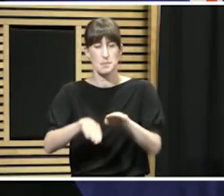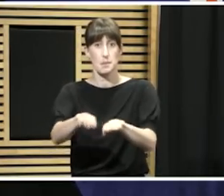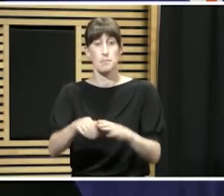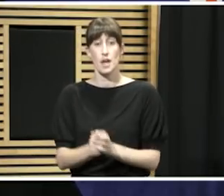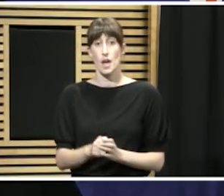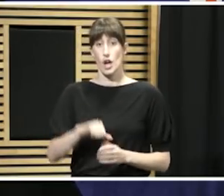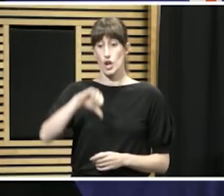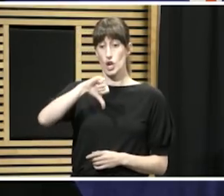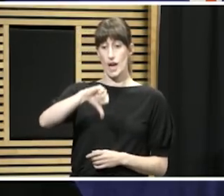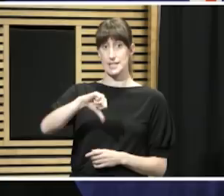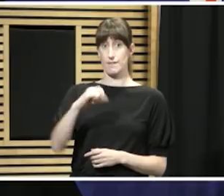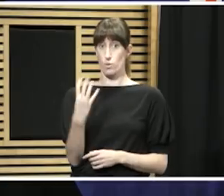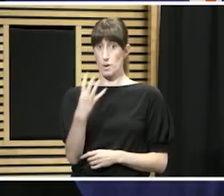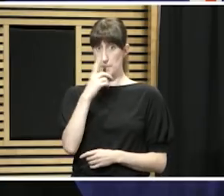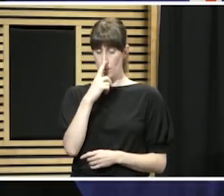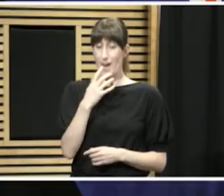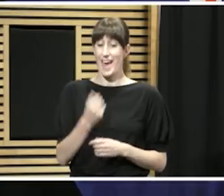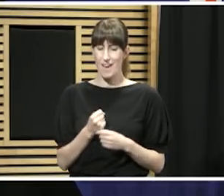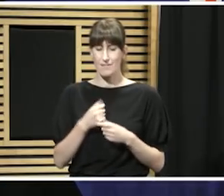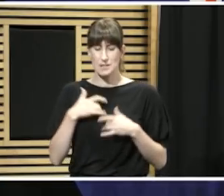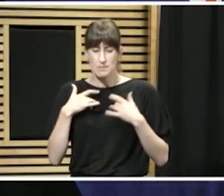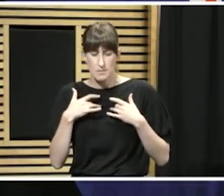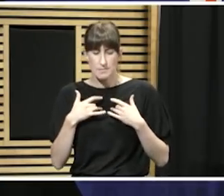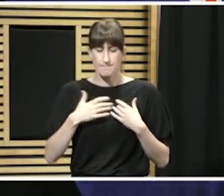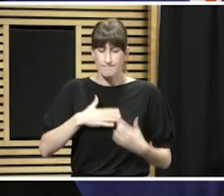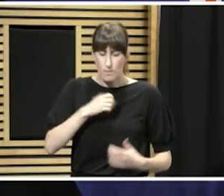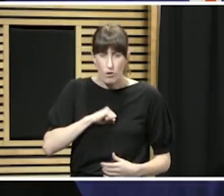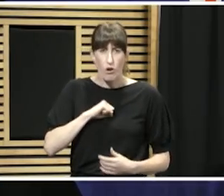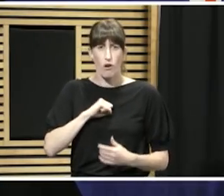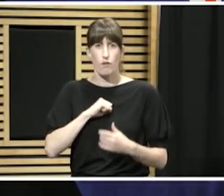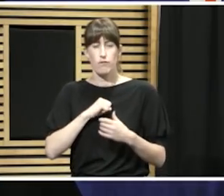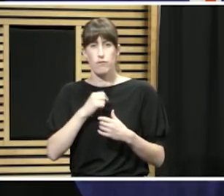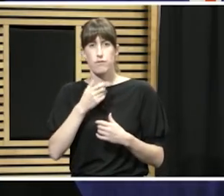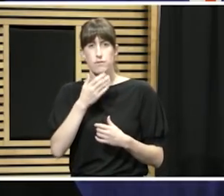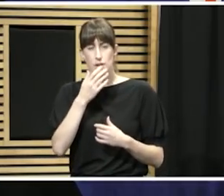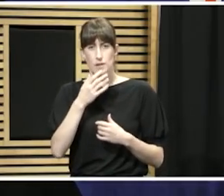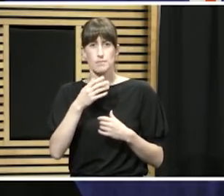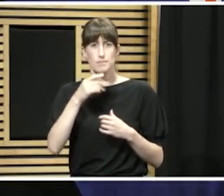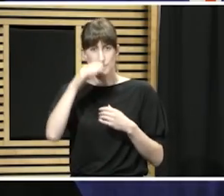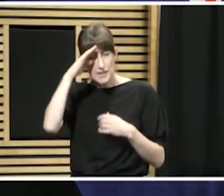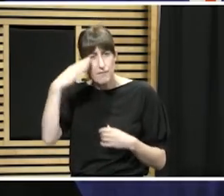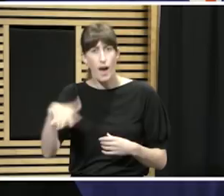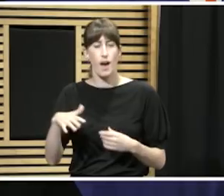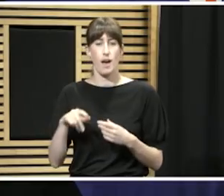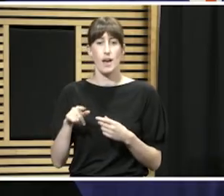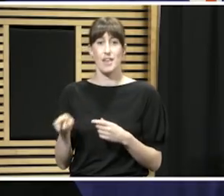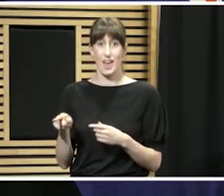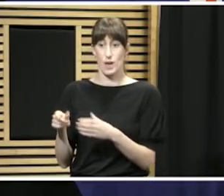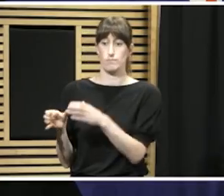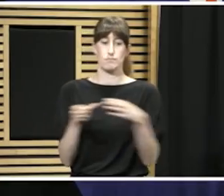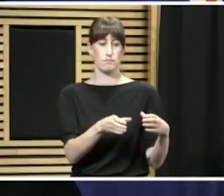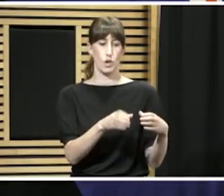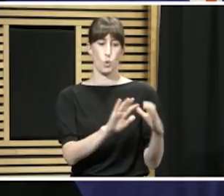people were symptomatic and are in quarantine. Twelve hundred of those persons did not have a